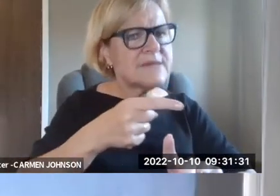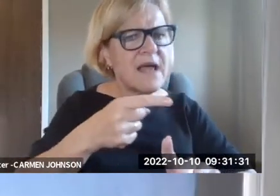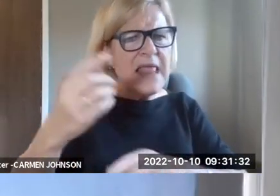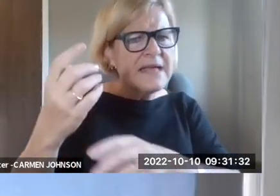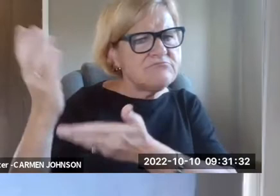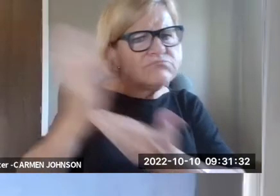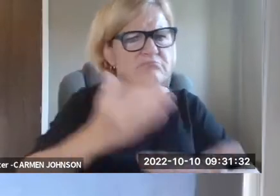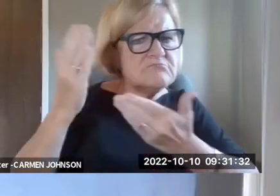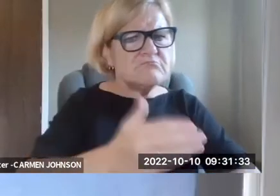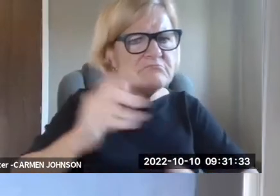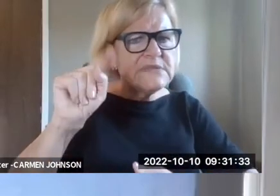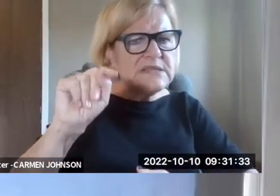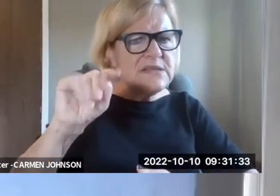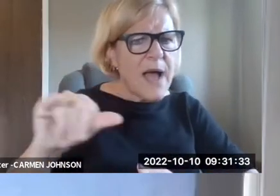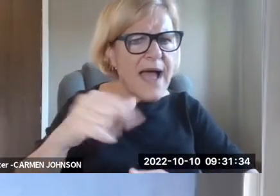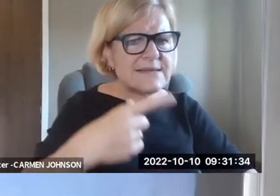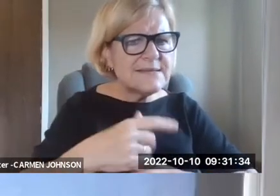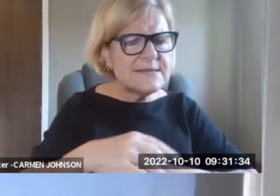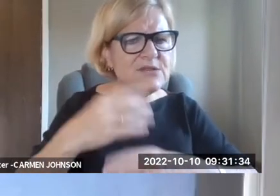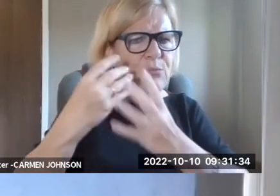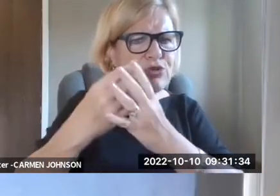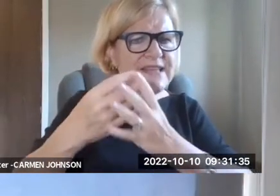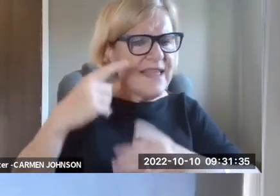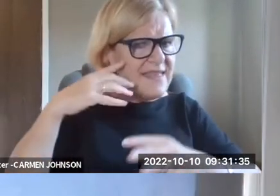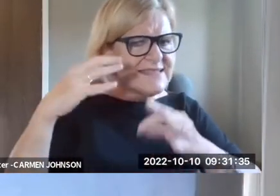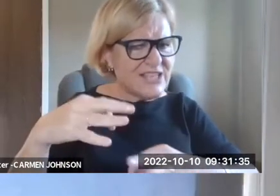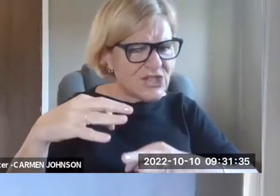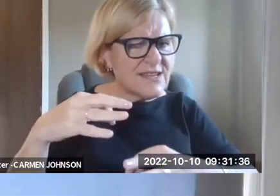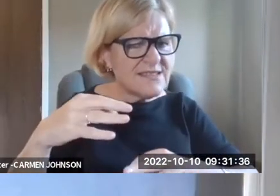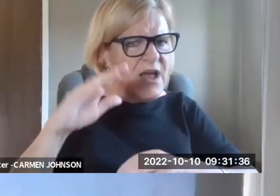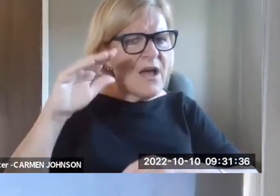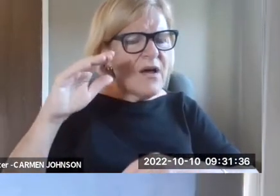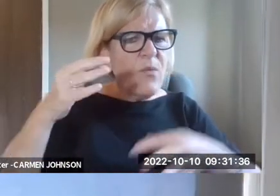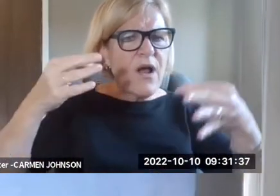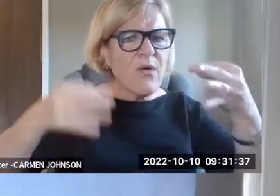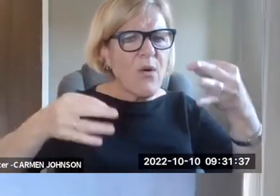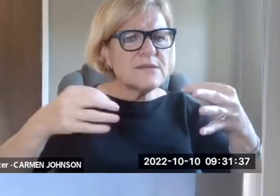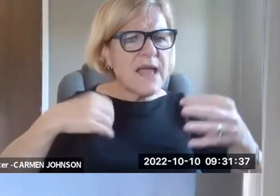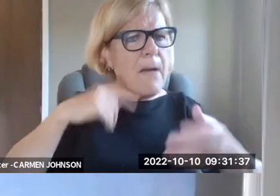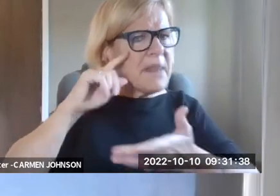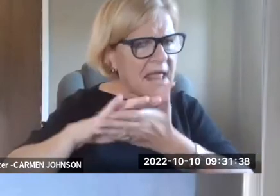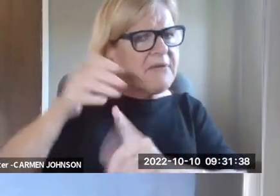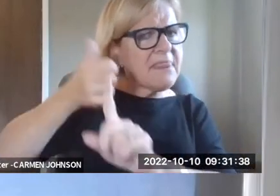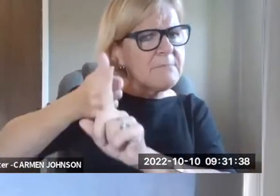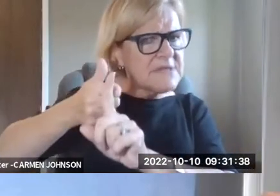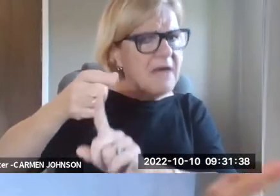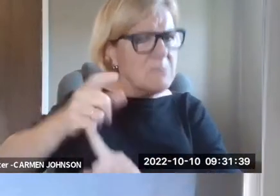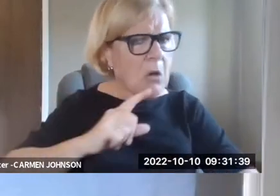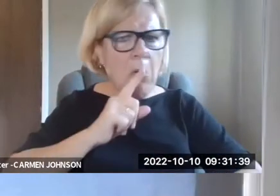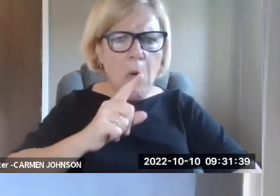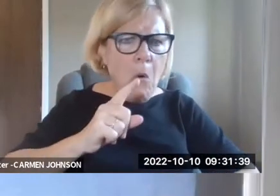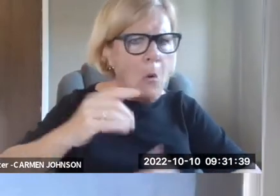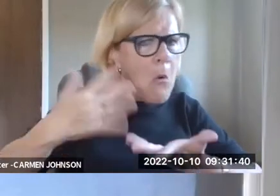know, there were a number of cases where that they settled, where the goal was, let's get TTYs in the prison. And there were